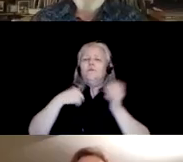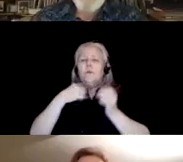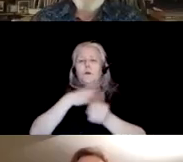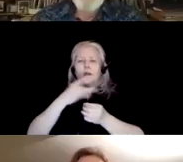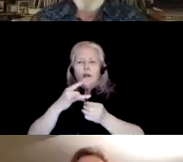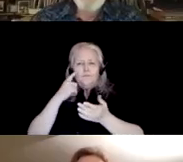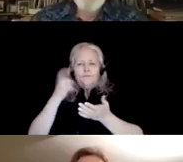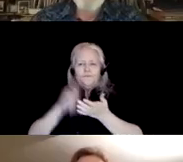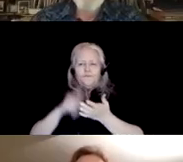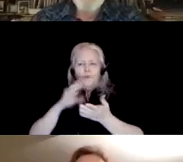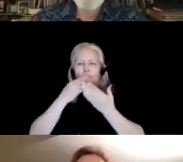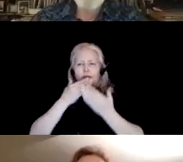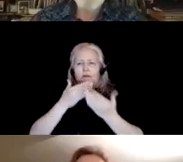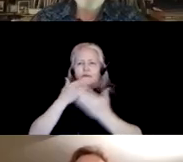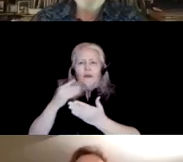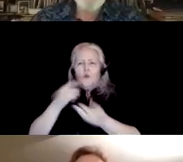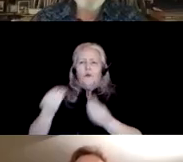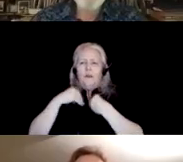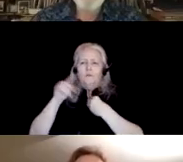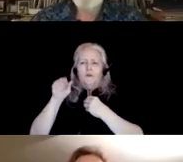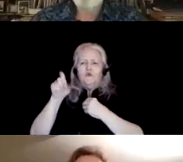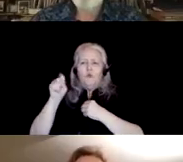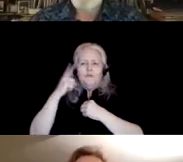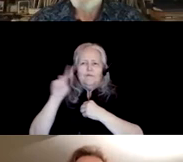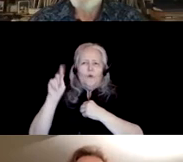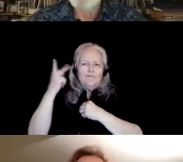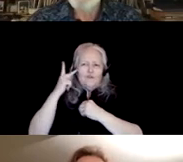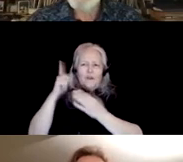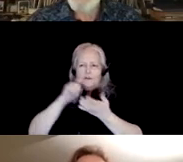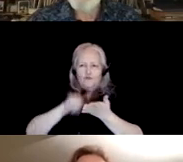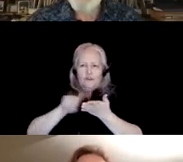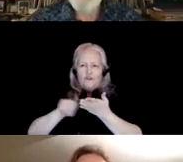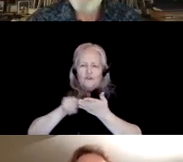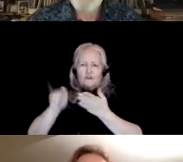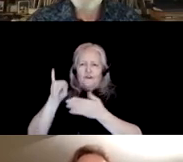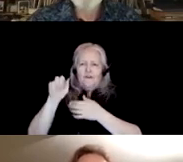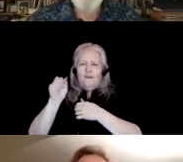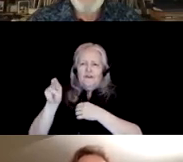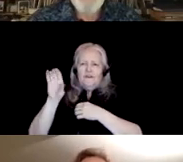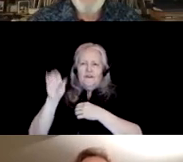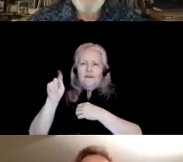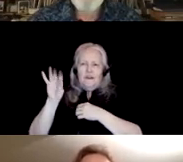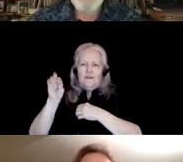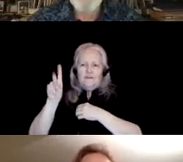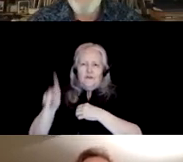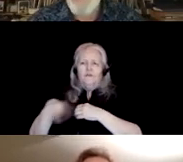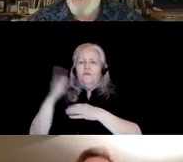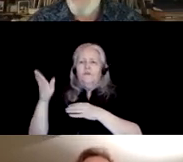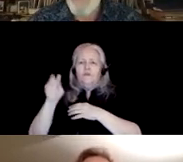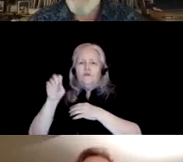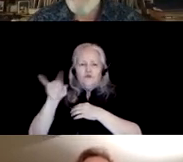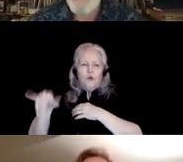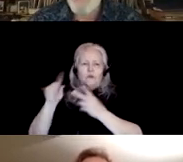and thank those who gave me the tools to do phonetic research ian catford tony anthony david